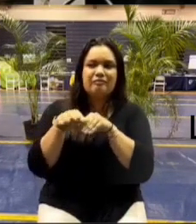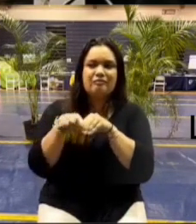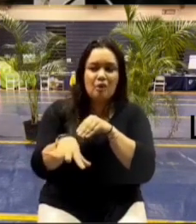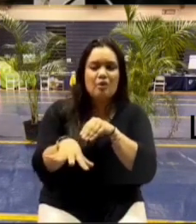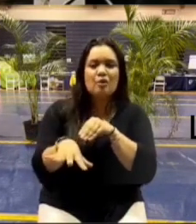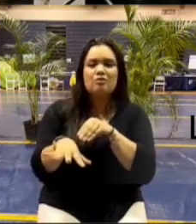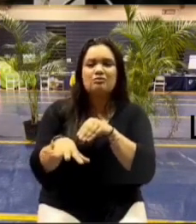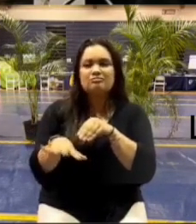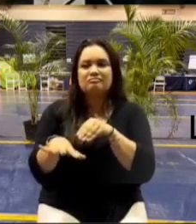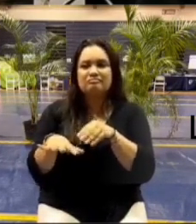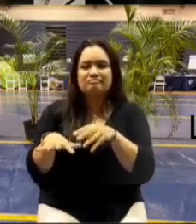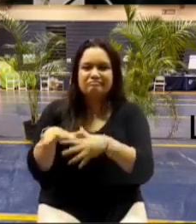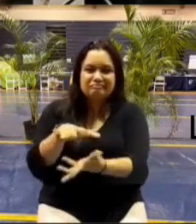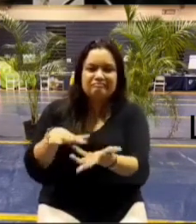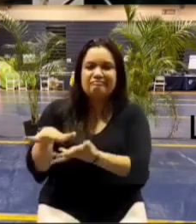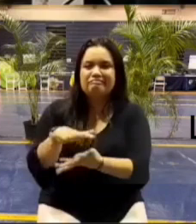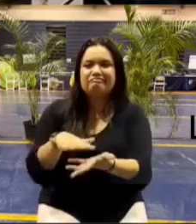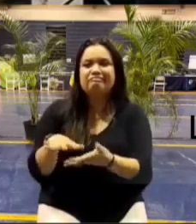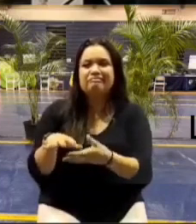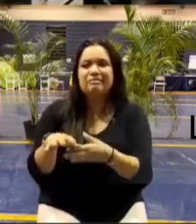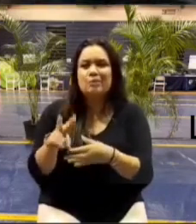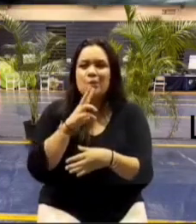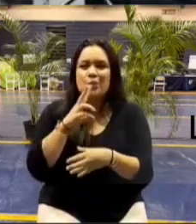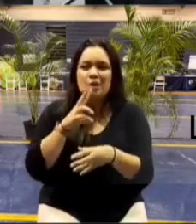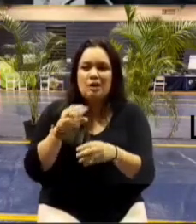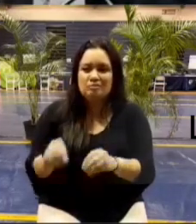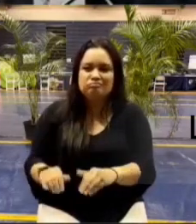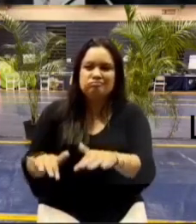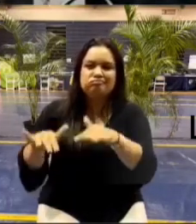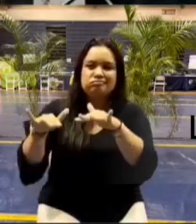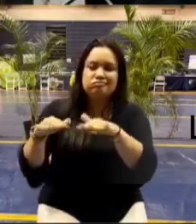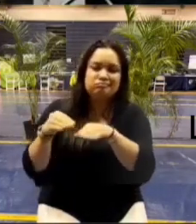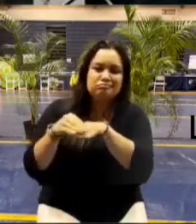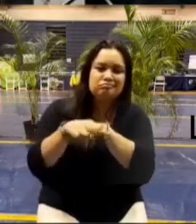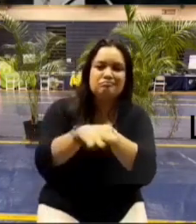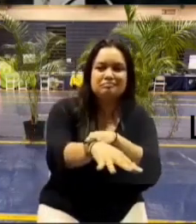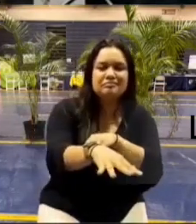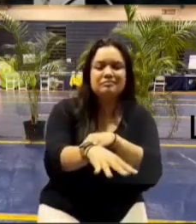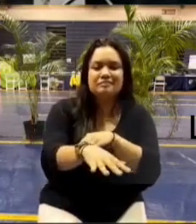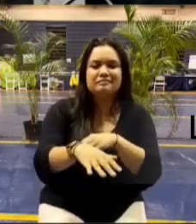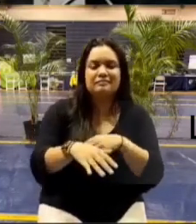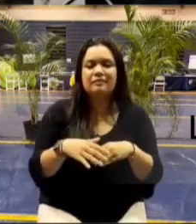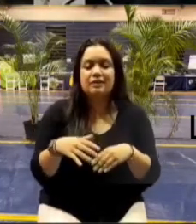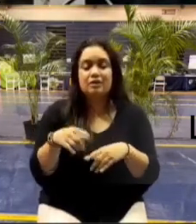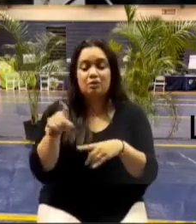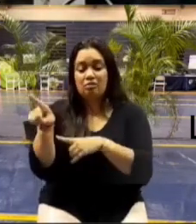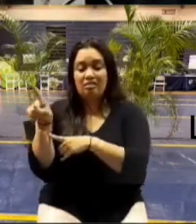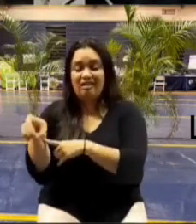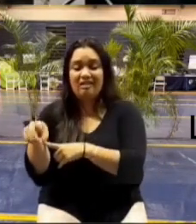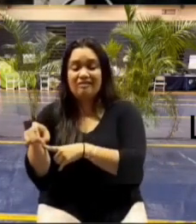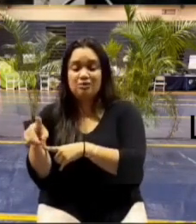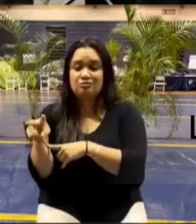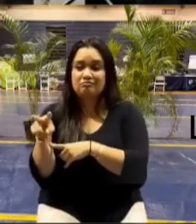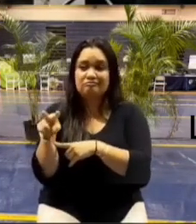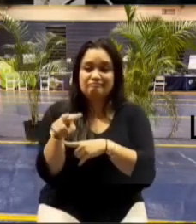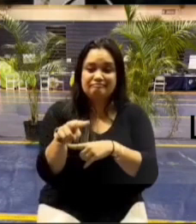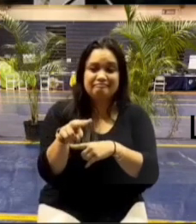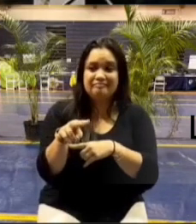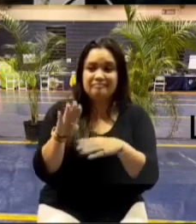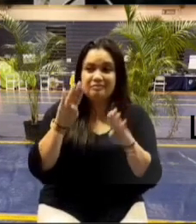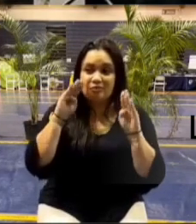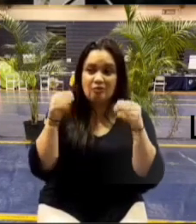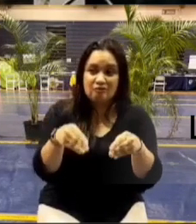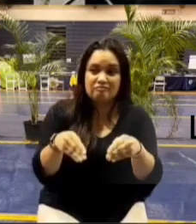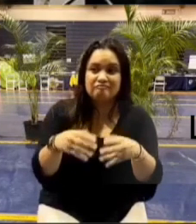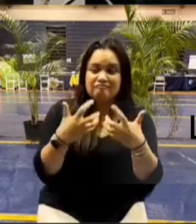i mean ground water is flowing in too much to send to the treatment plants so they're going to have to go and target areas where they